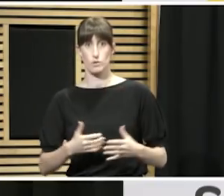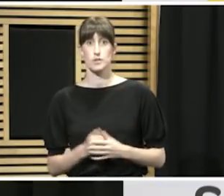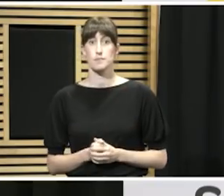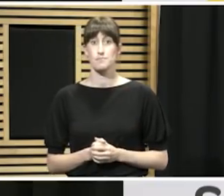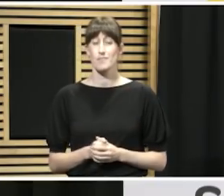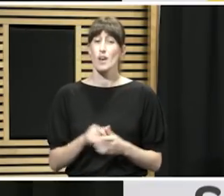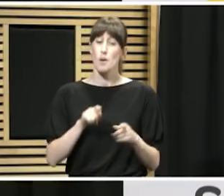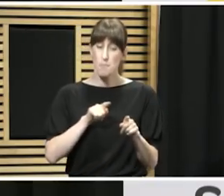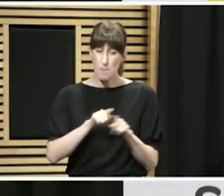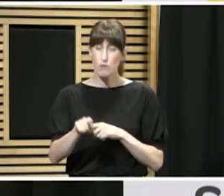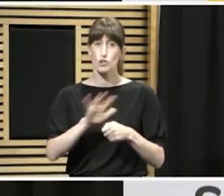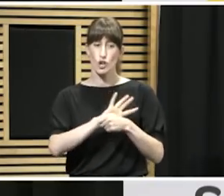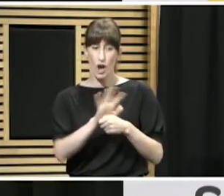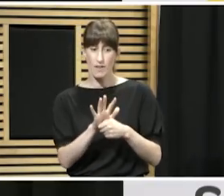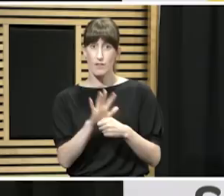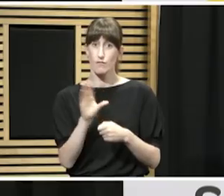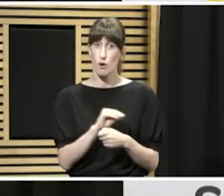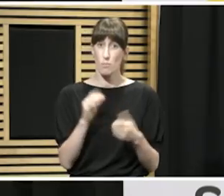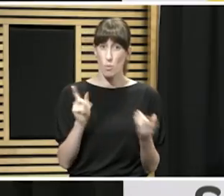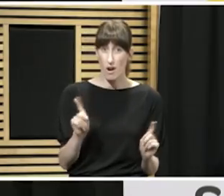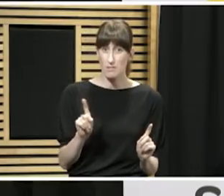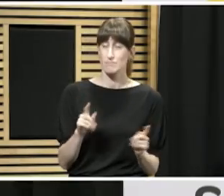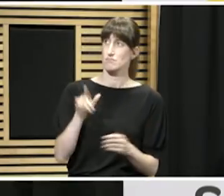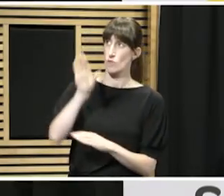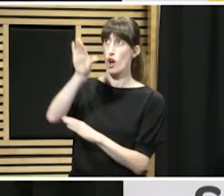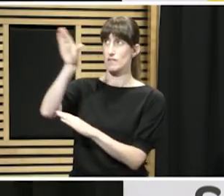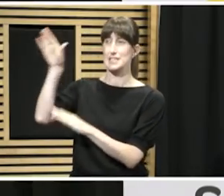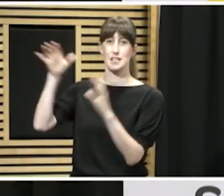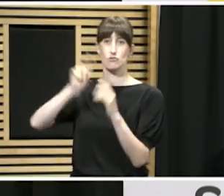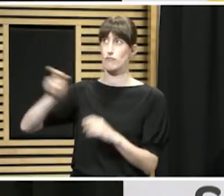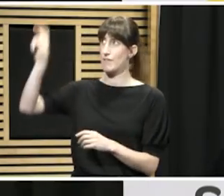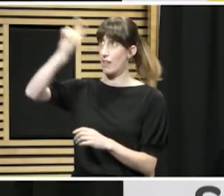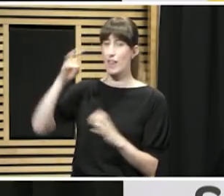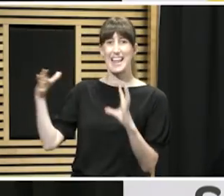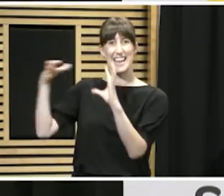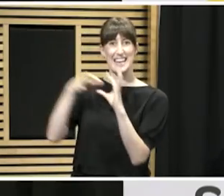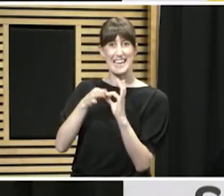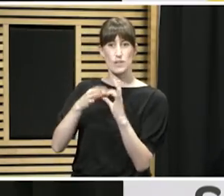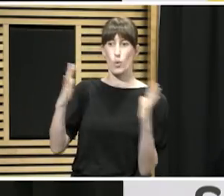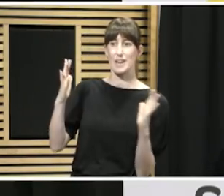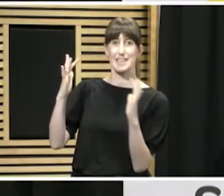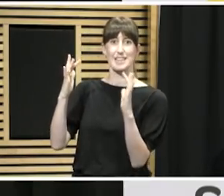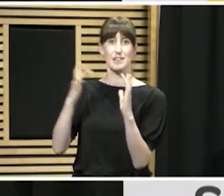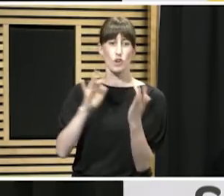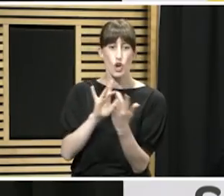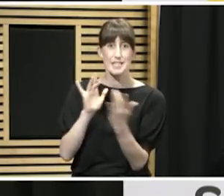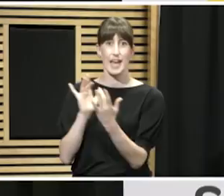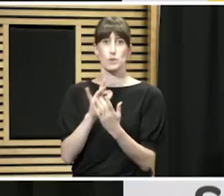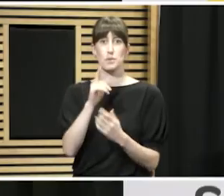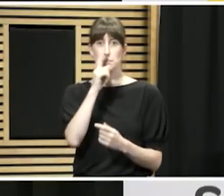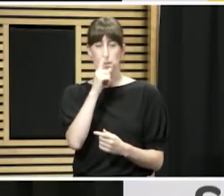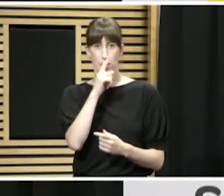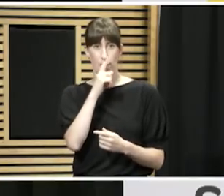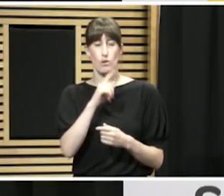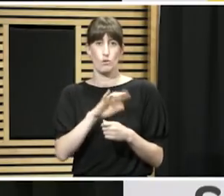as well as links to confirmed cases. And I just have some information that I've just received. On the 455 cases